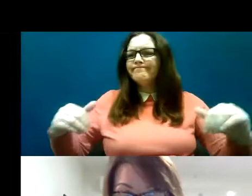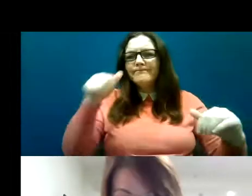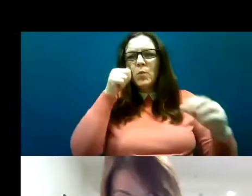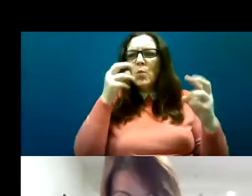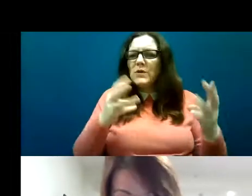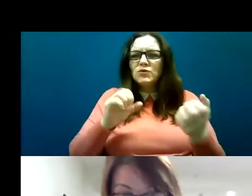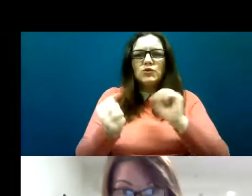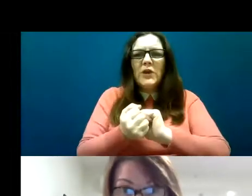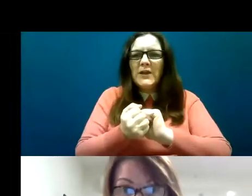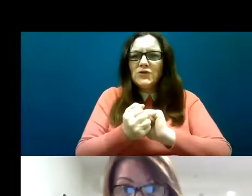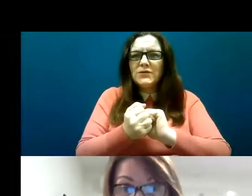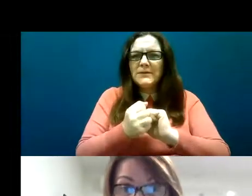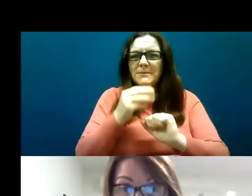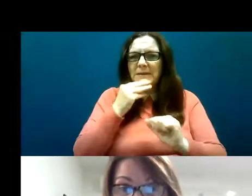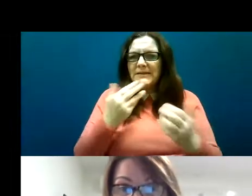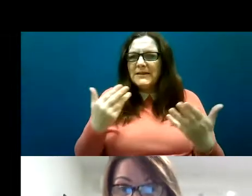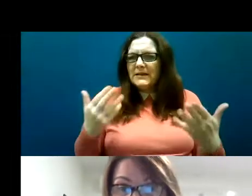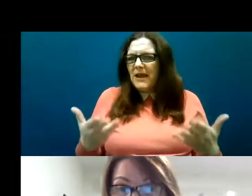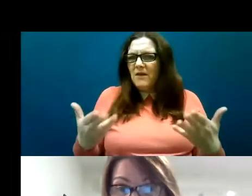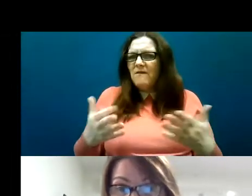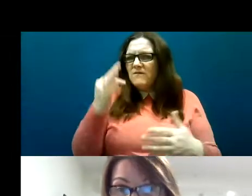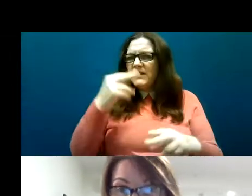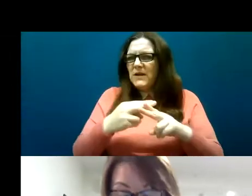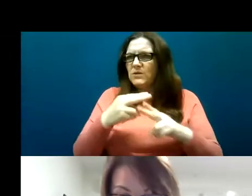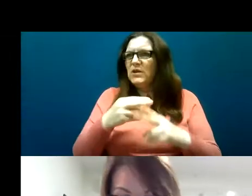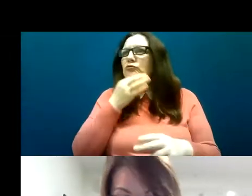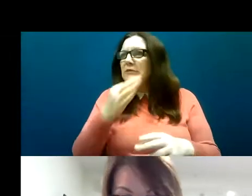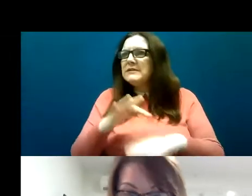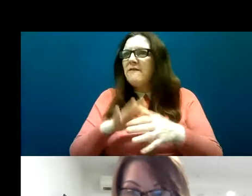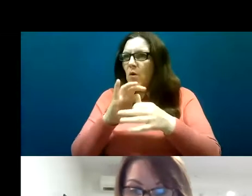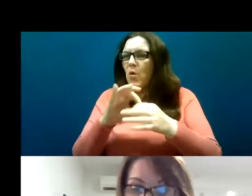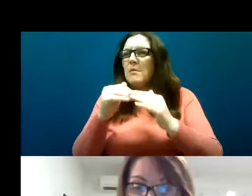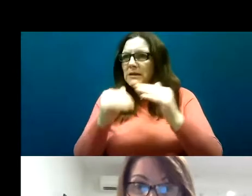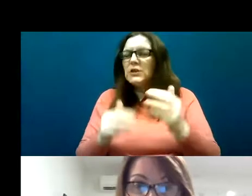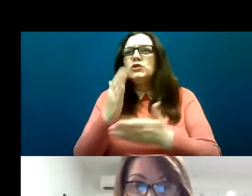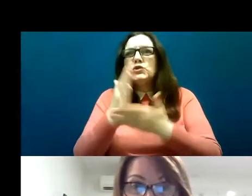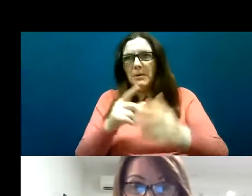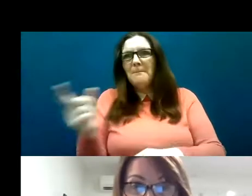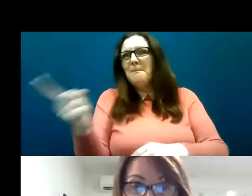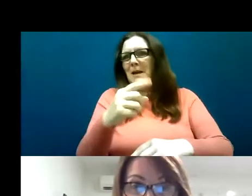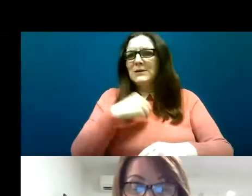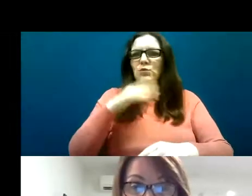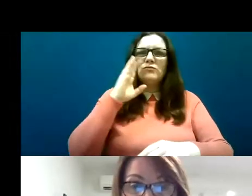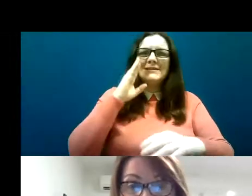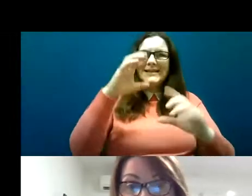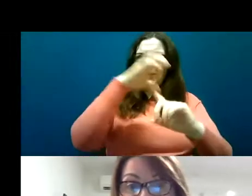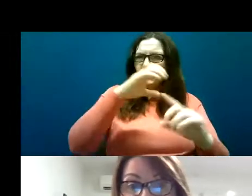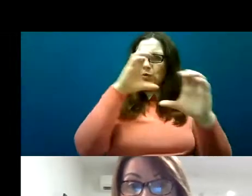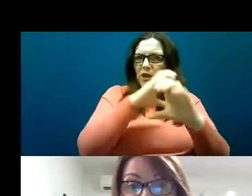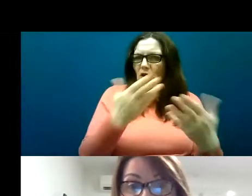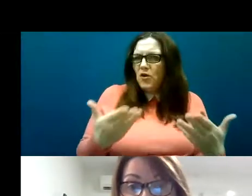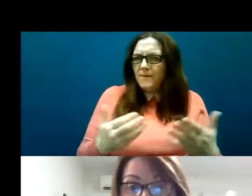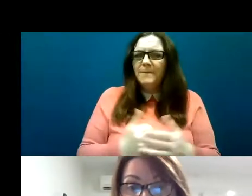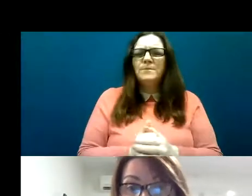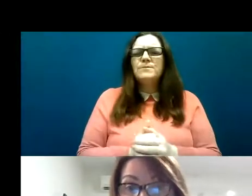people. But we are finding that, on the risk of homelessness, people are being moved back to residential. So what did we find? We found